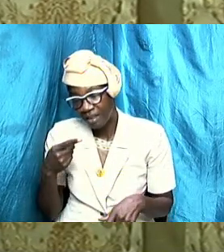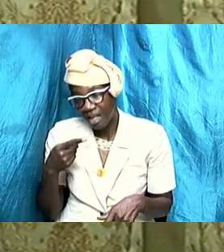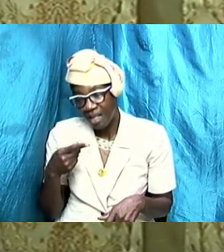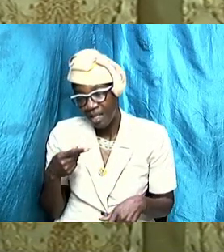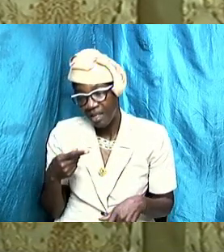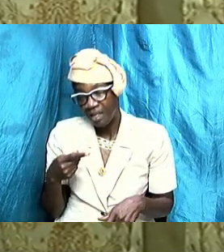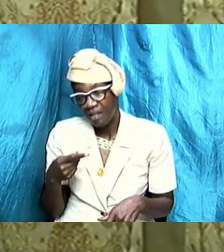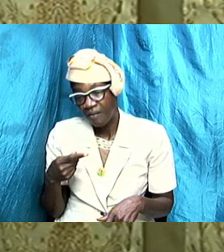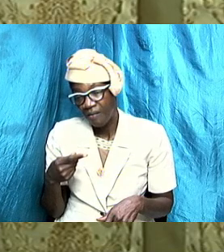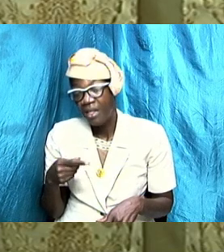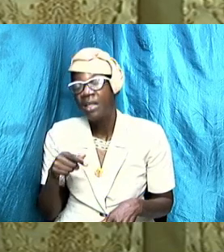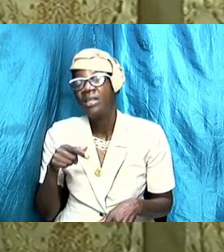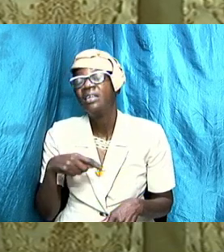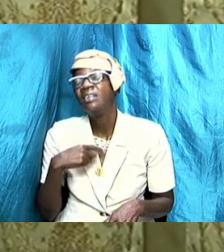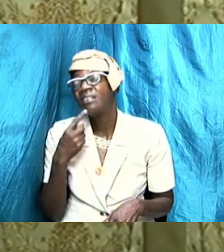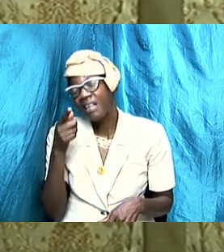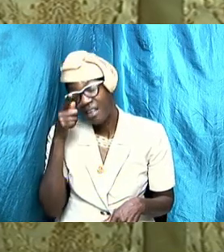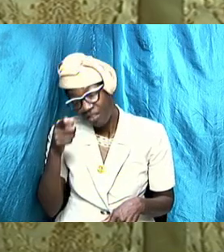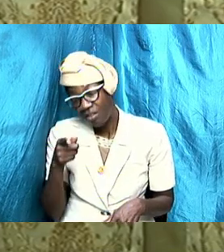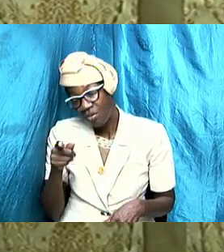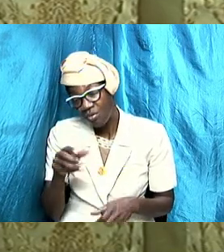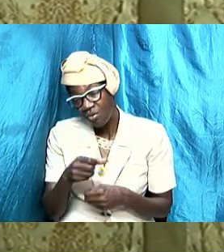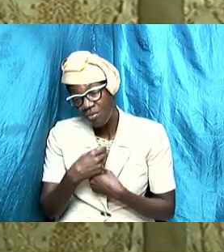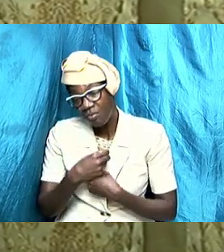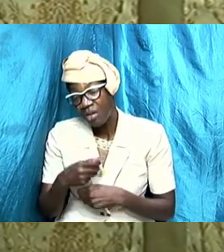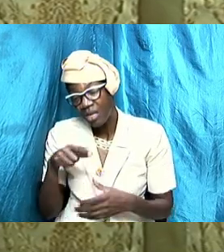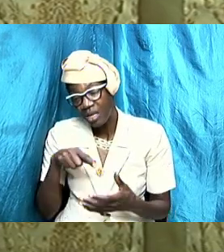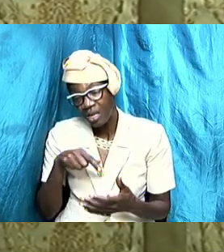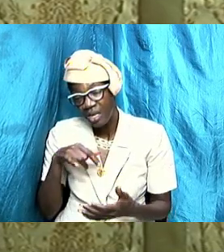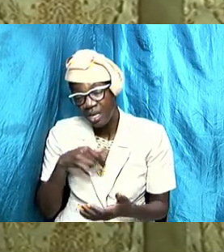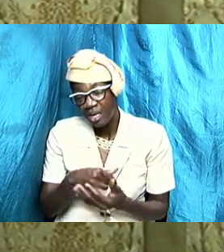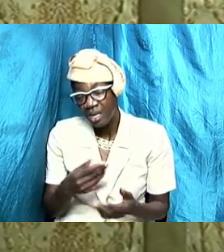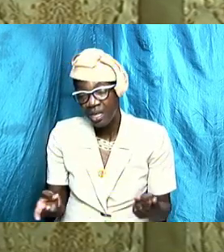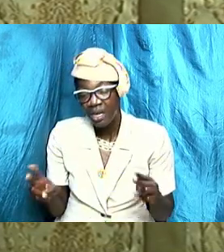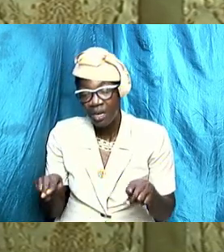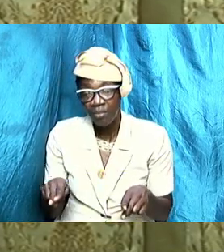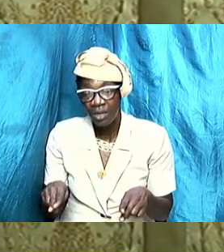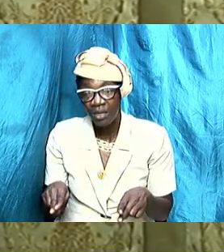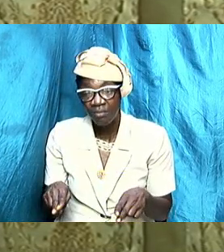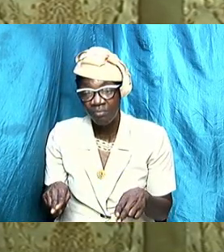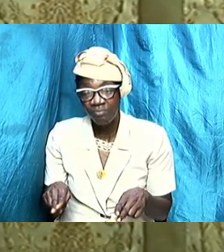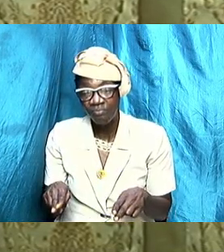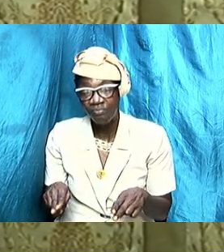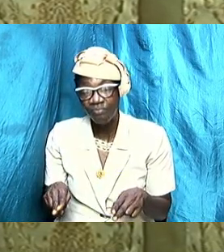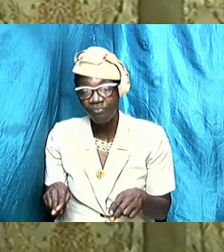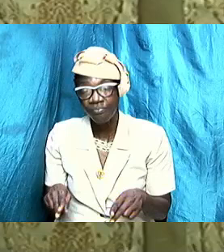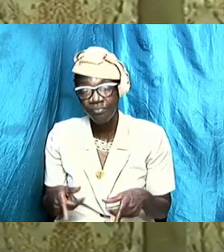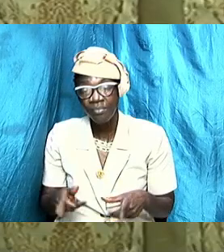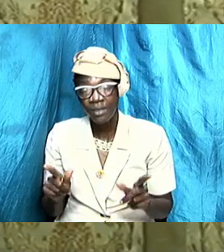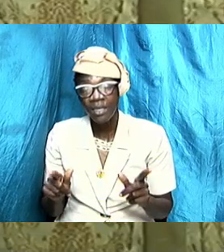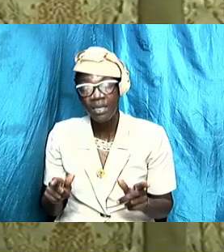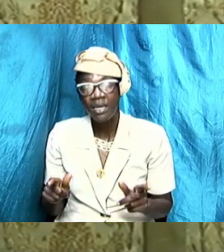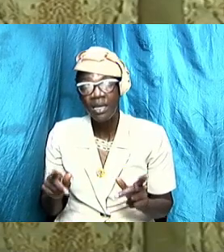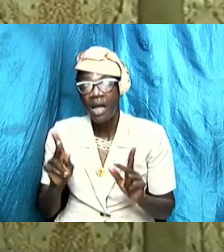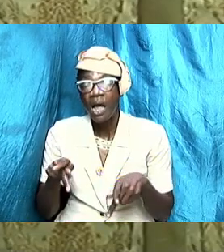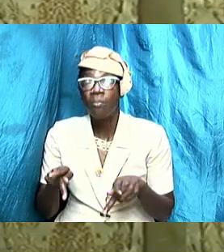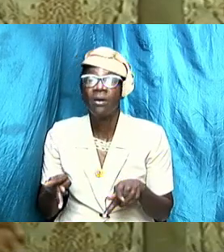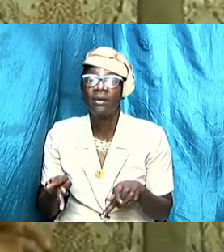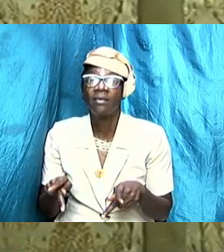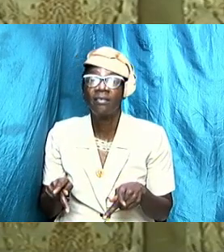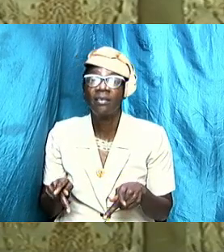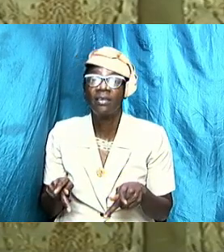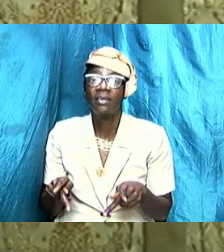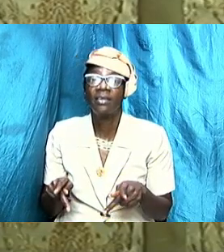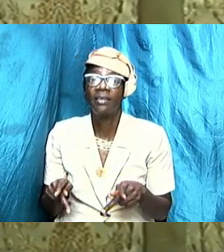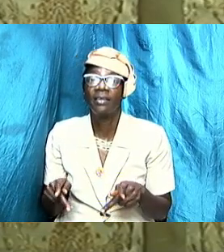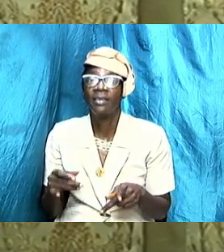just admit says you cause it forget that that is not how reconciliation is done let the person each